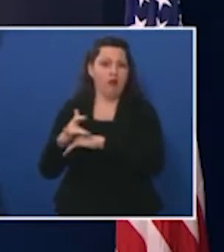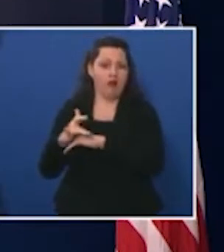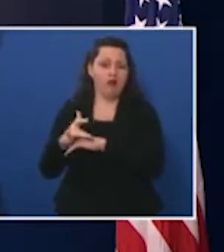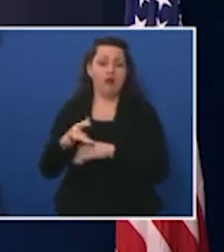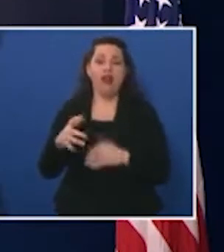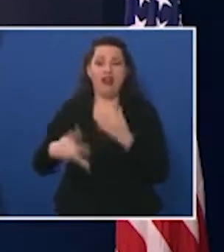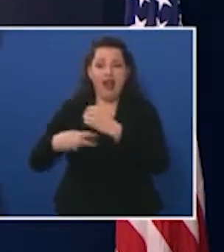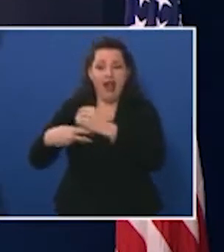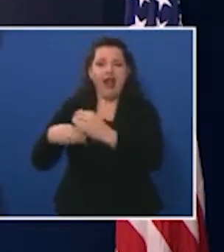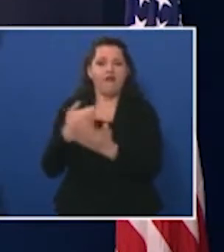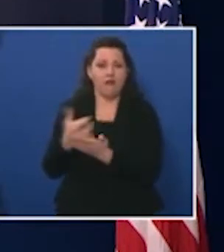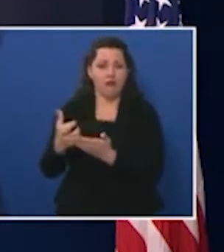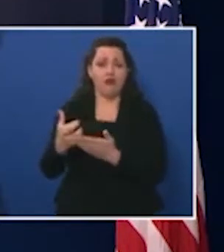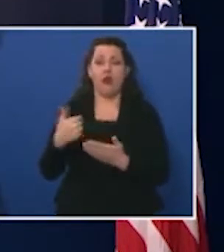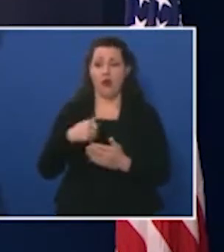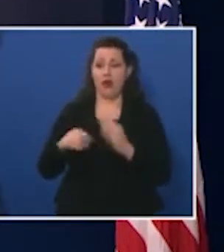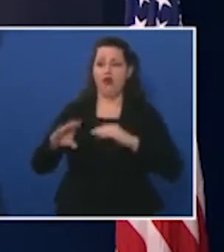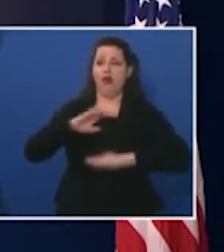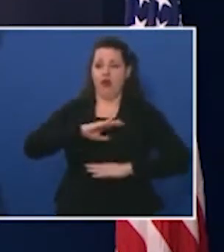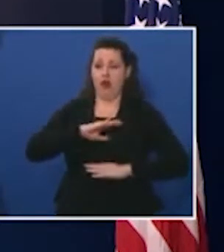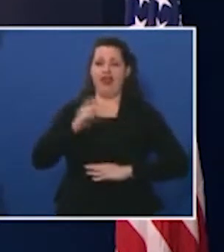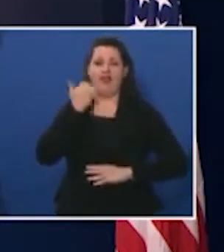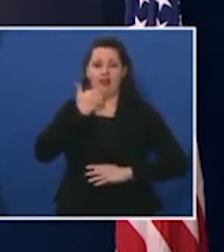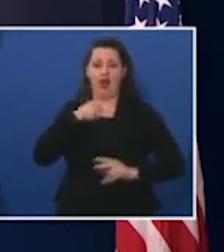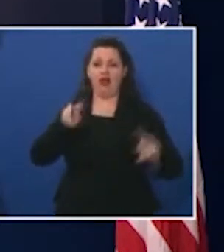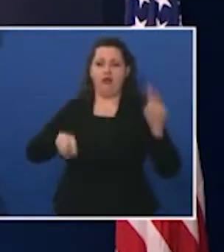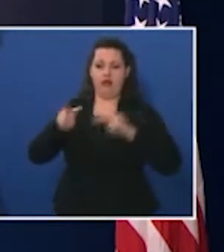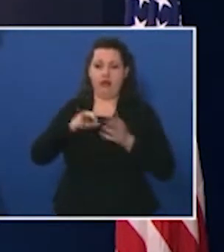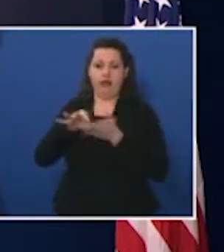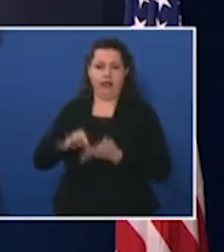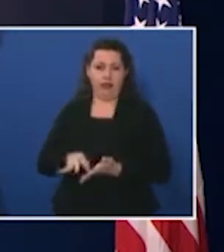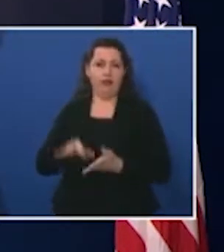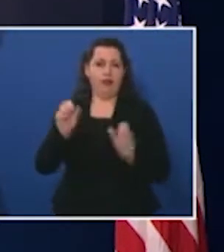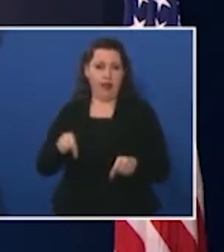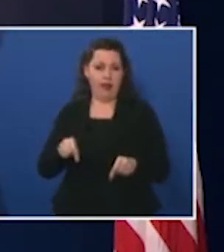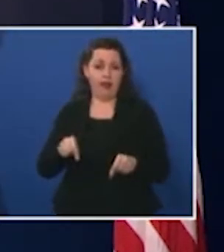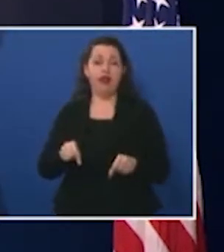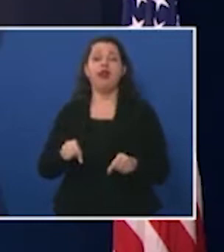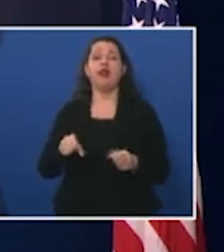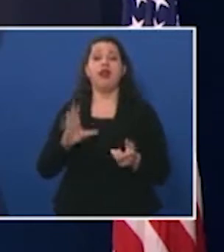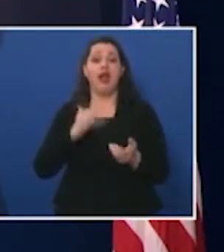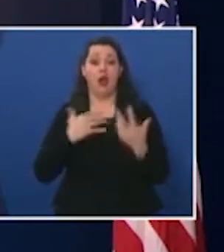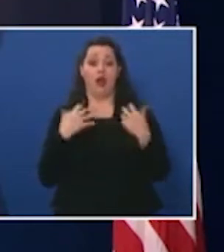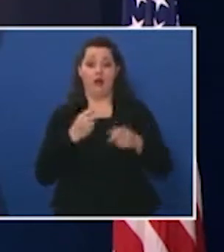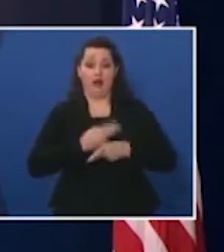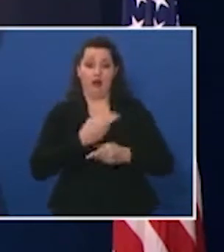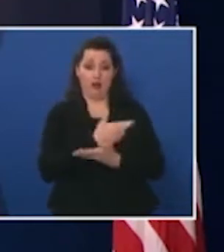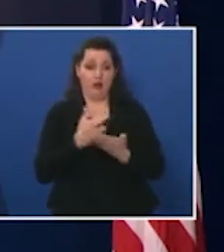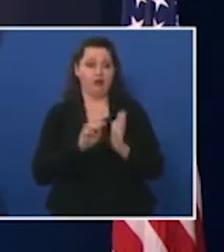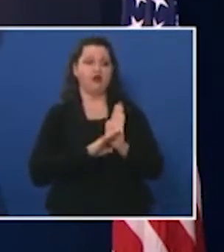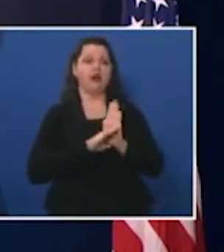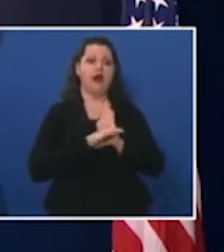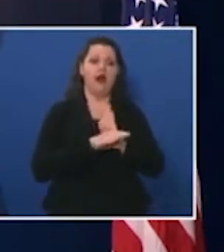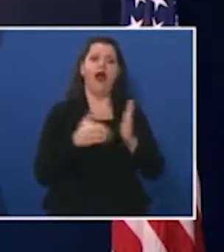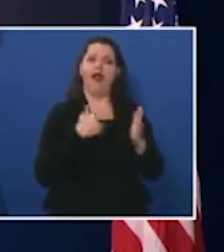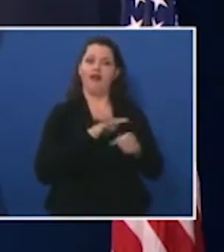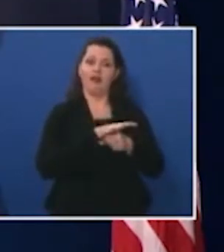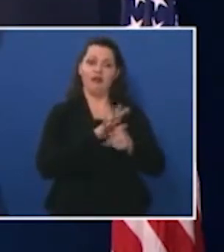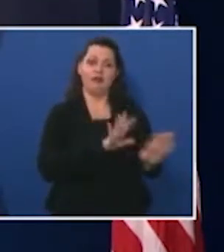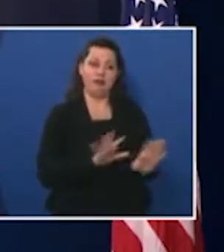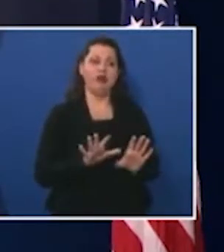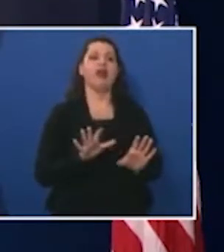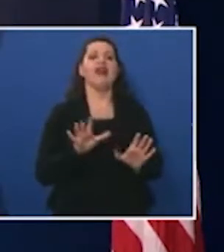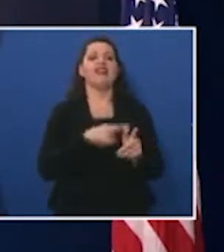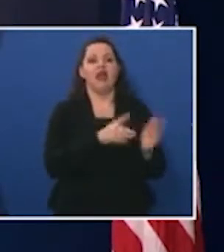criteria and were able to monitor that on a daily basis and in stabilizing our health care resources we've moved to the recovery